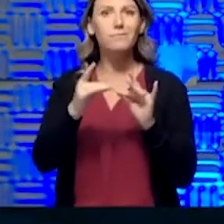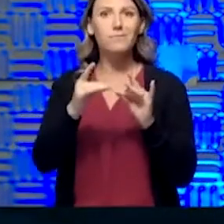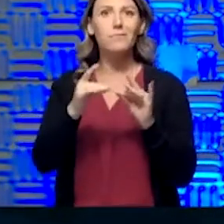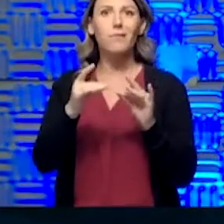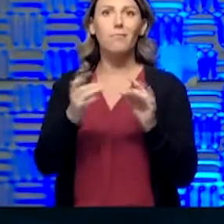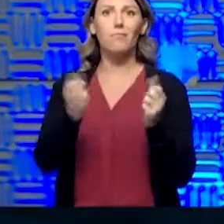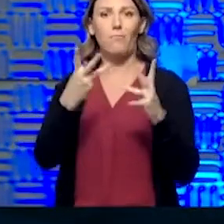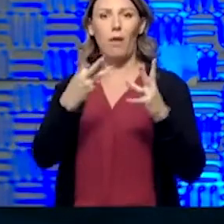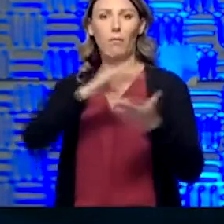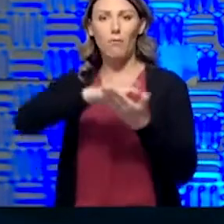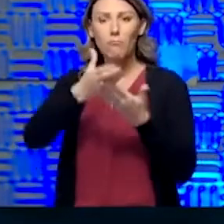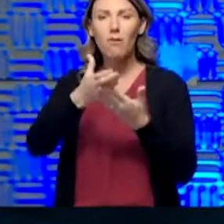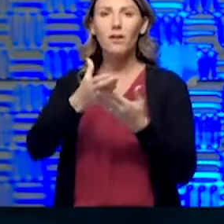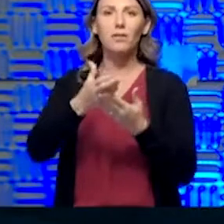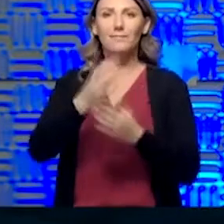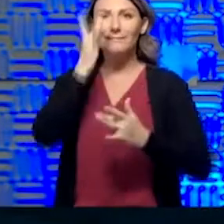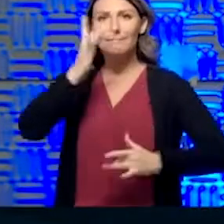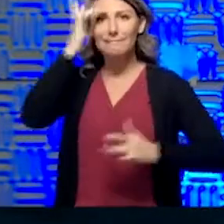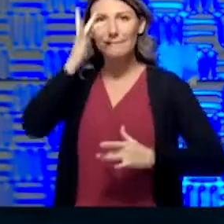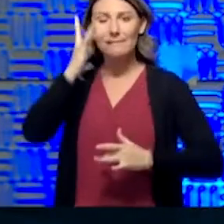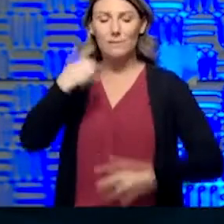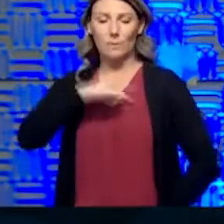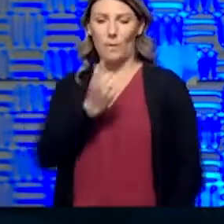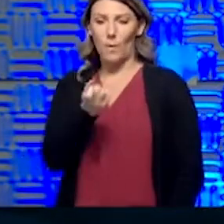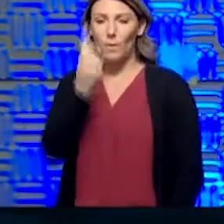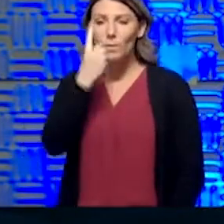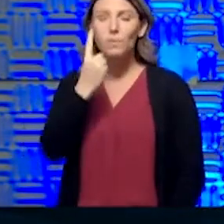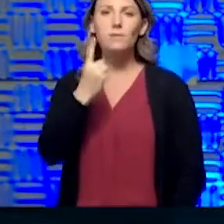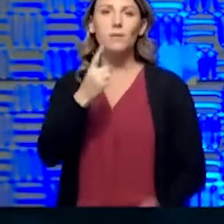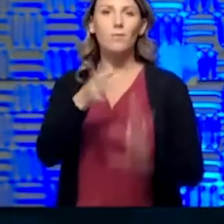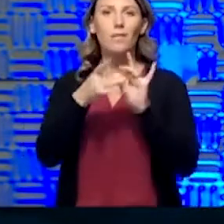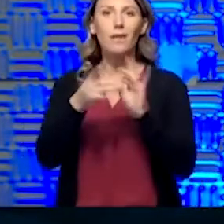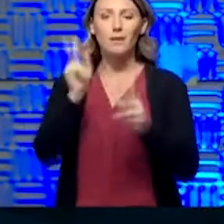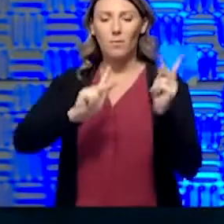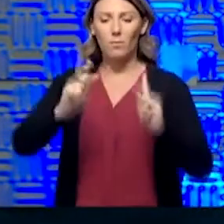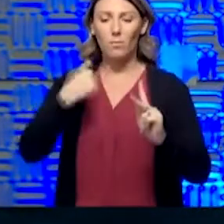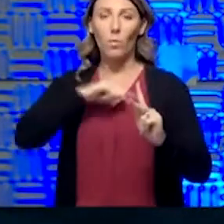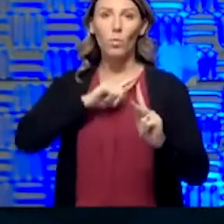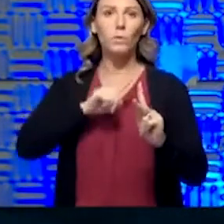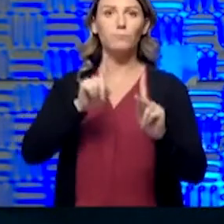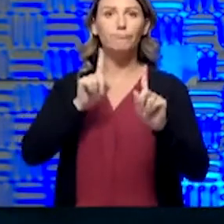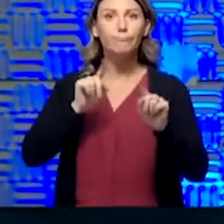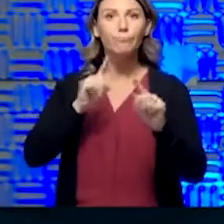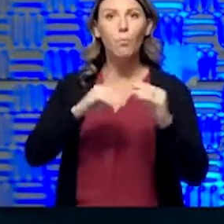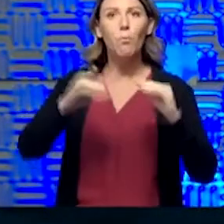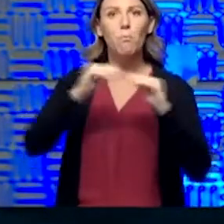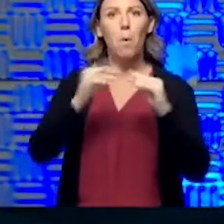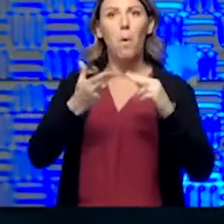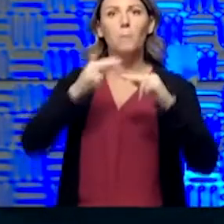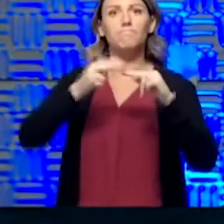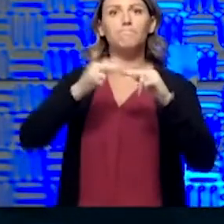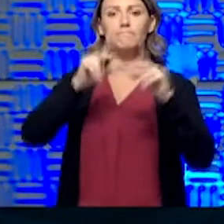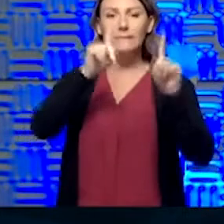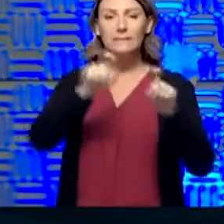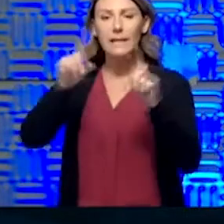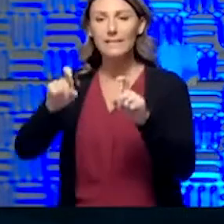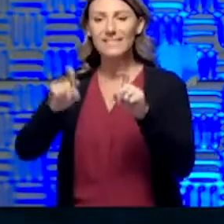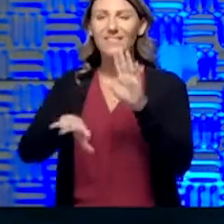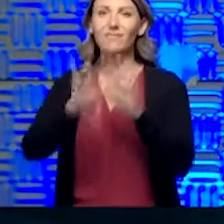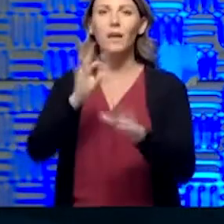understand by a lot of people because of the fact that we're doing so much more testing. We're finding more illness, of course,